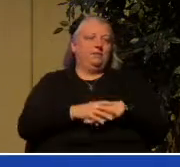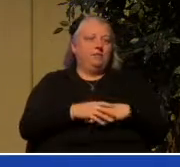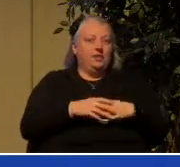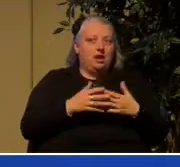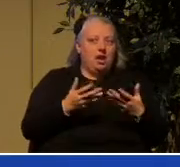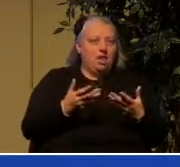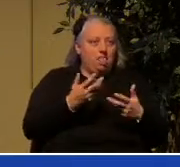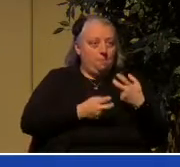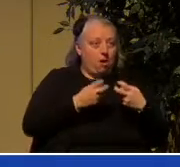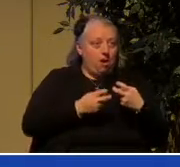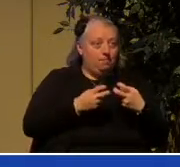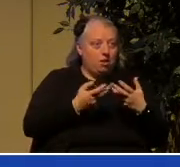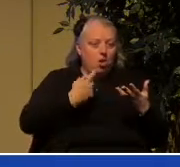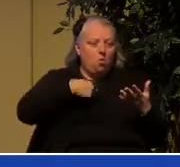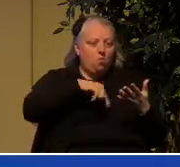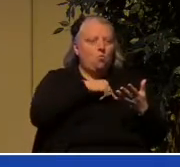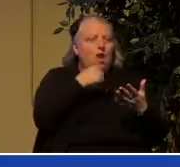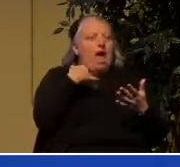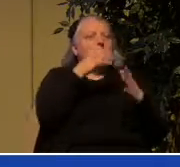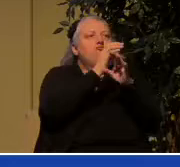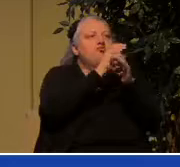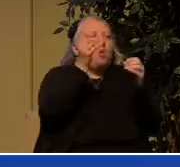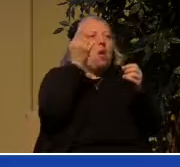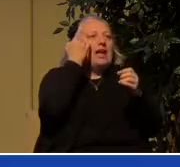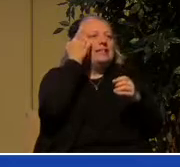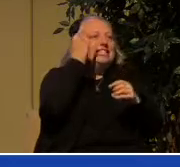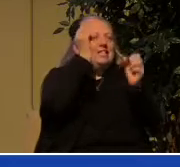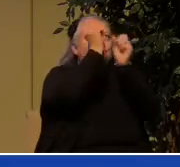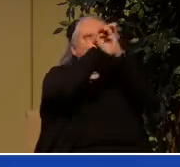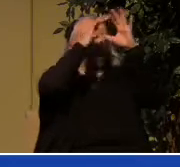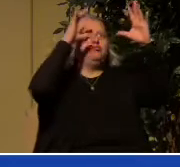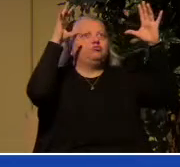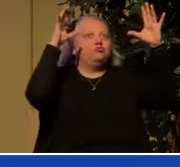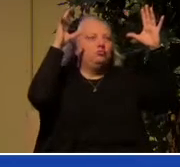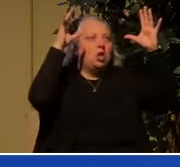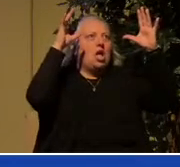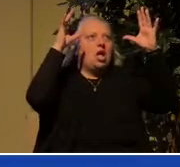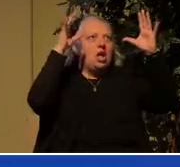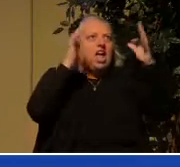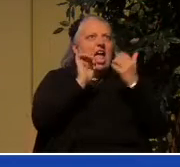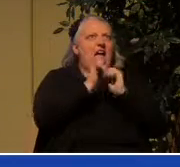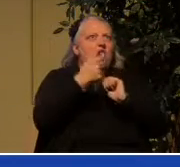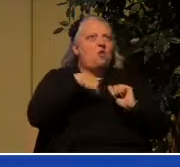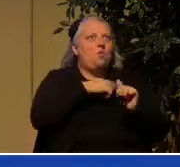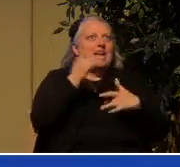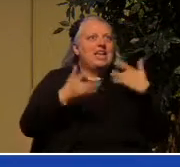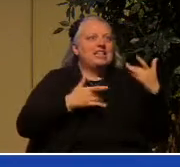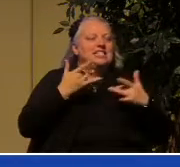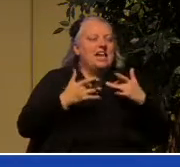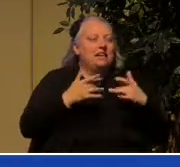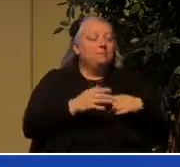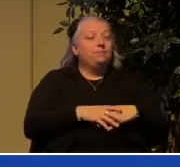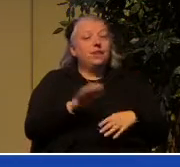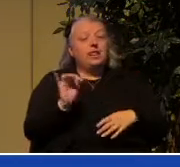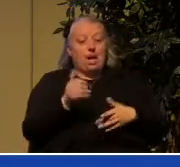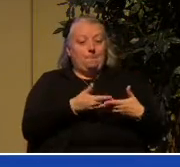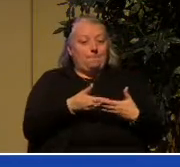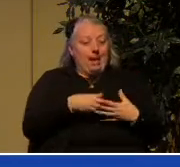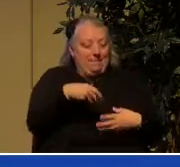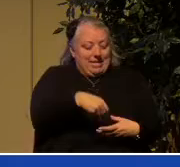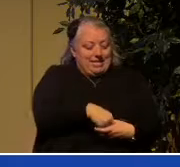frame of reference to even get excited about that because no more than a baby in the womb